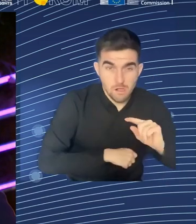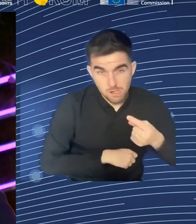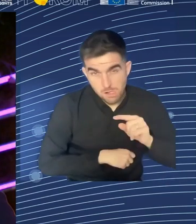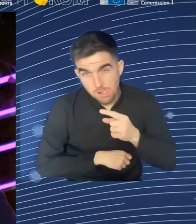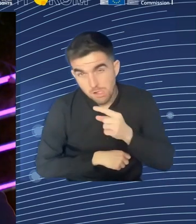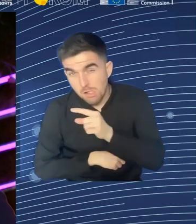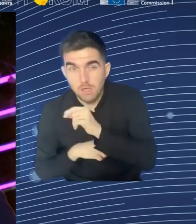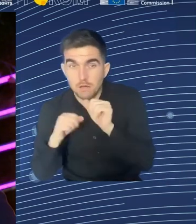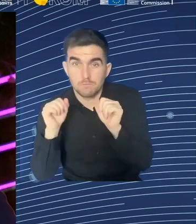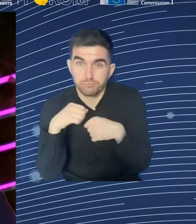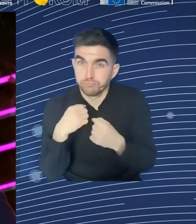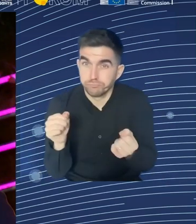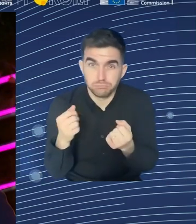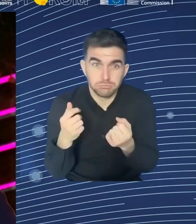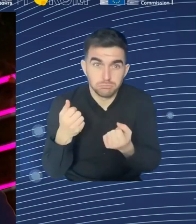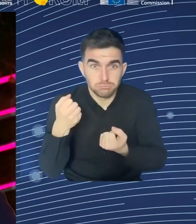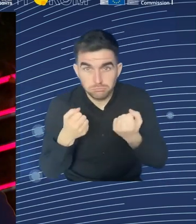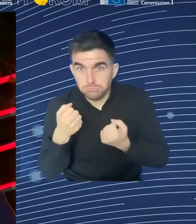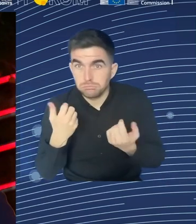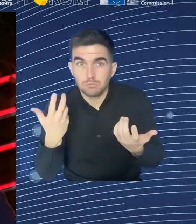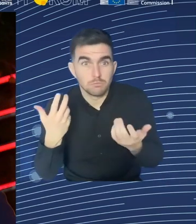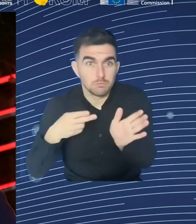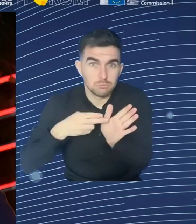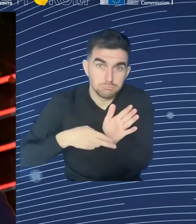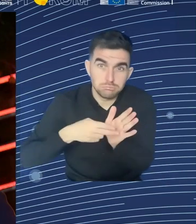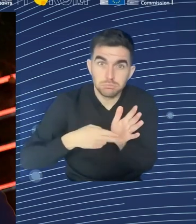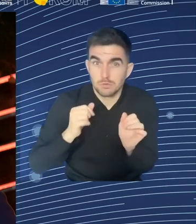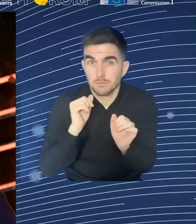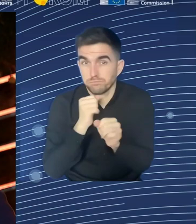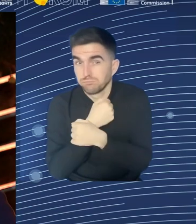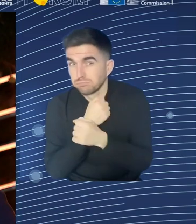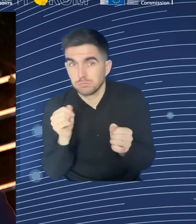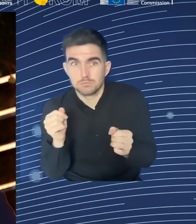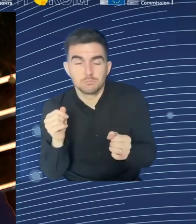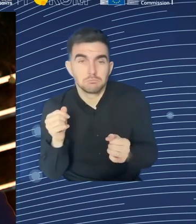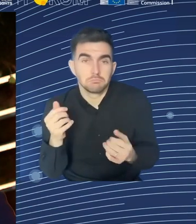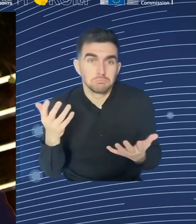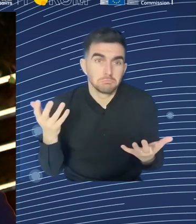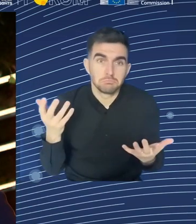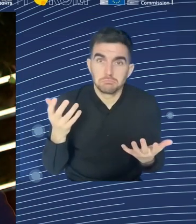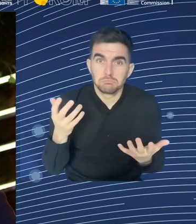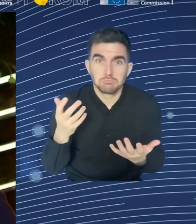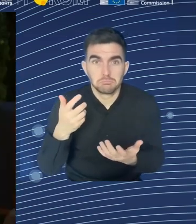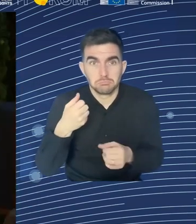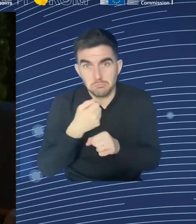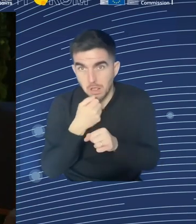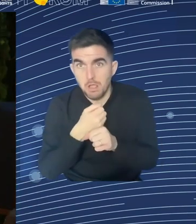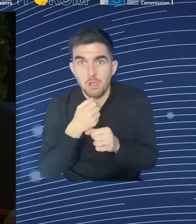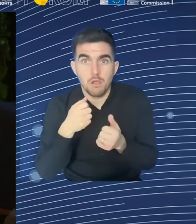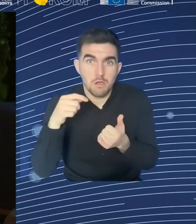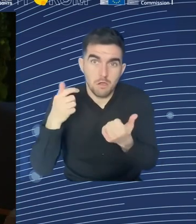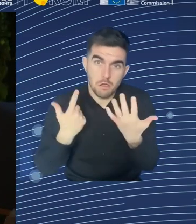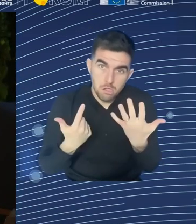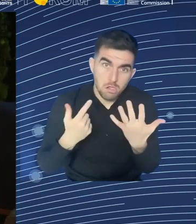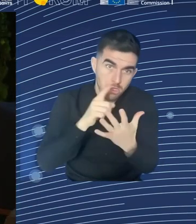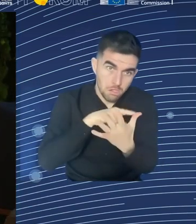because of how much it costs them. Or because of the unavailability of public transport. So all of that, all of those